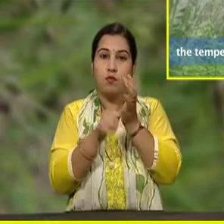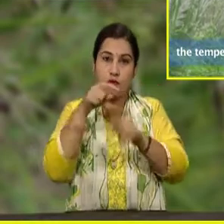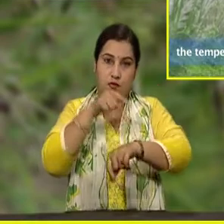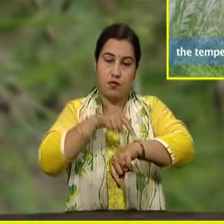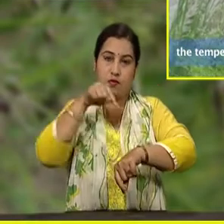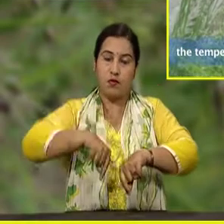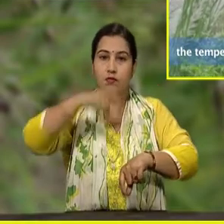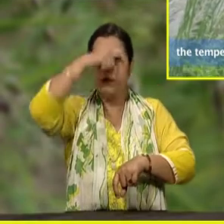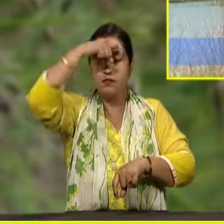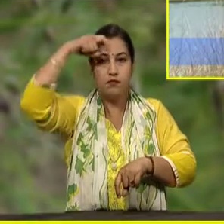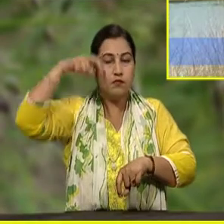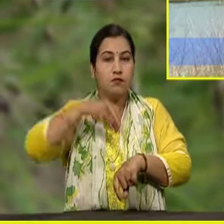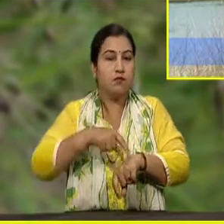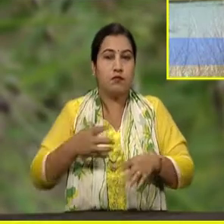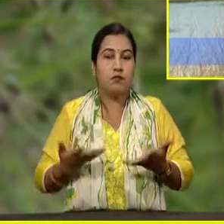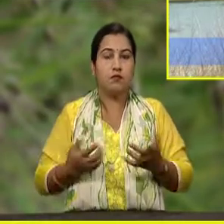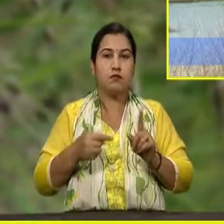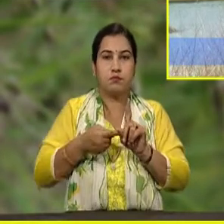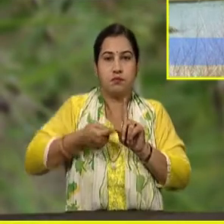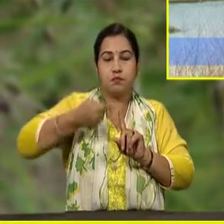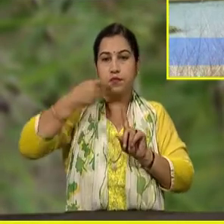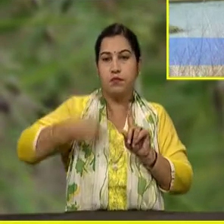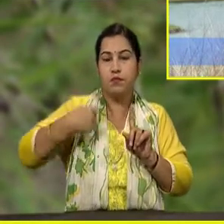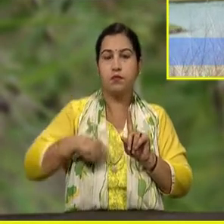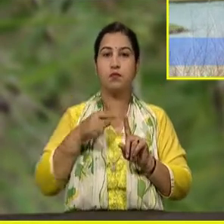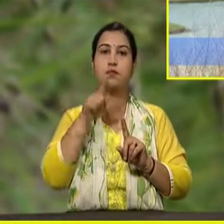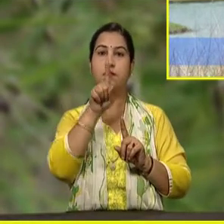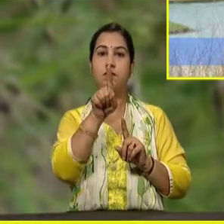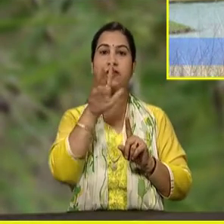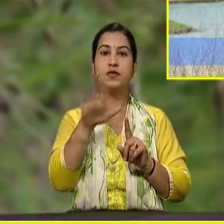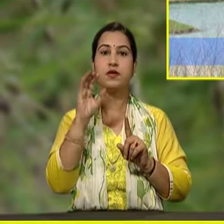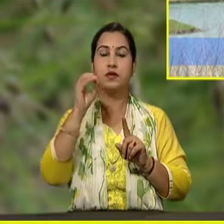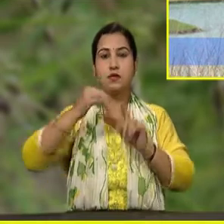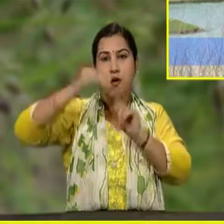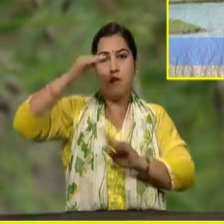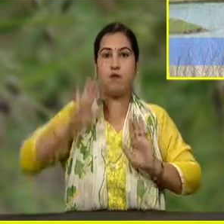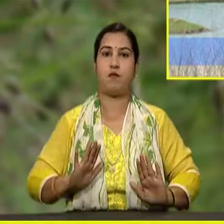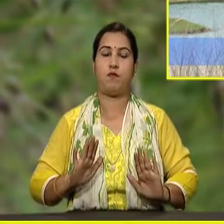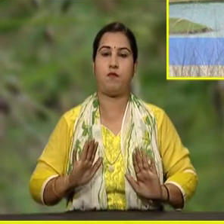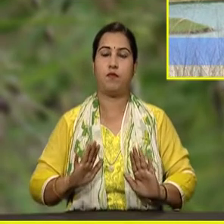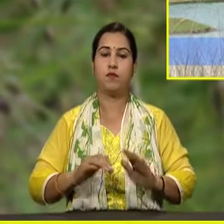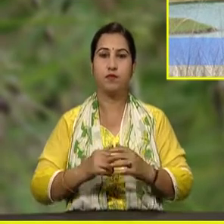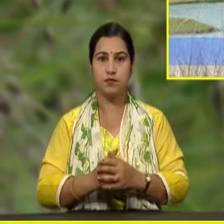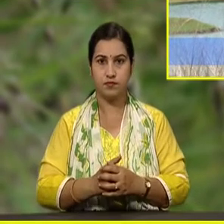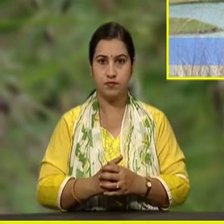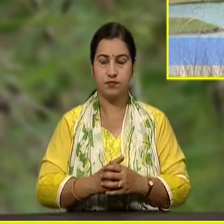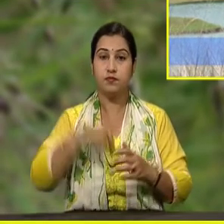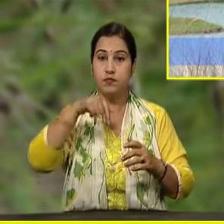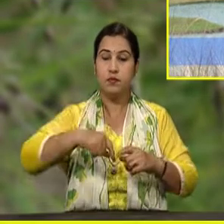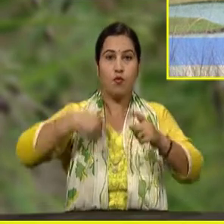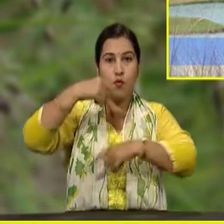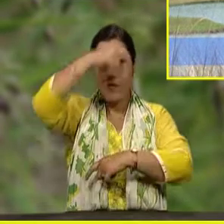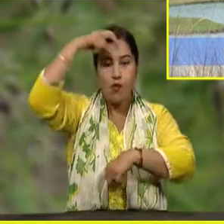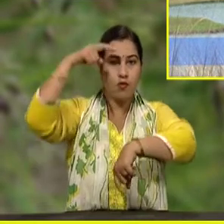Celsius. During hot summers, the temperature may cross 40 degrees